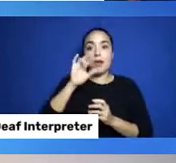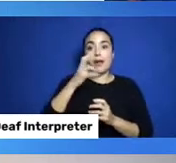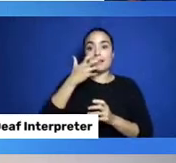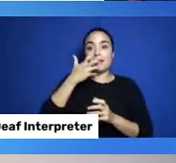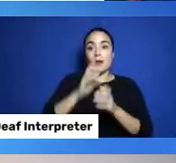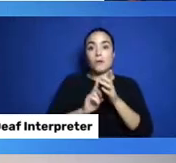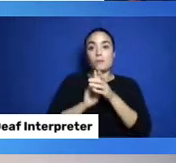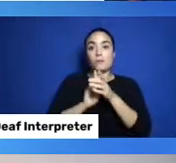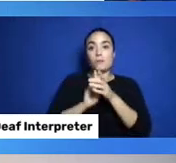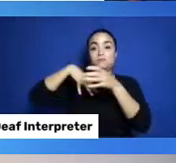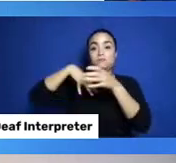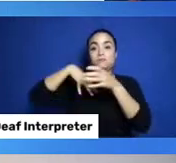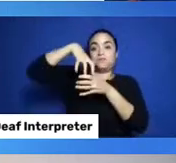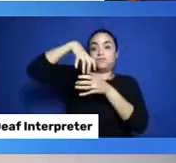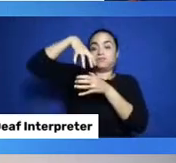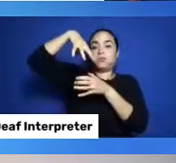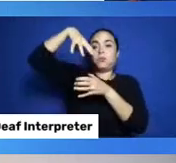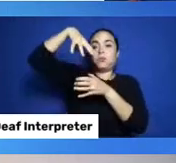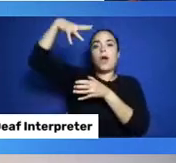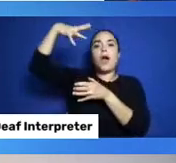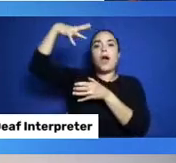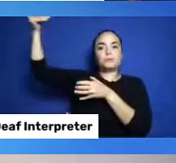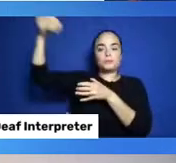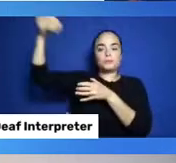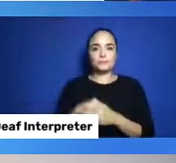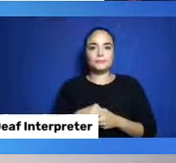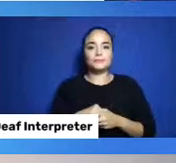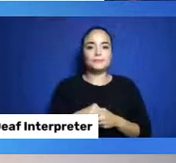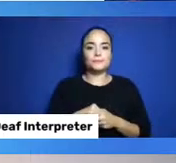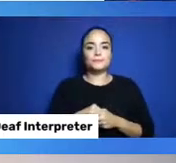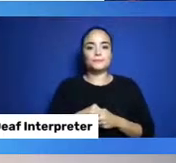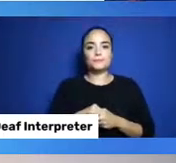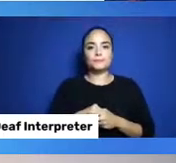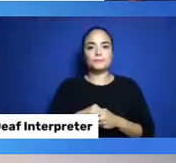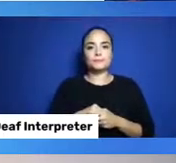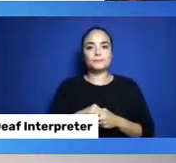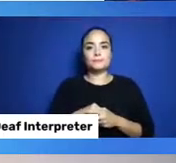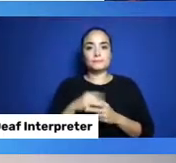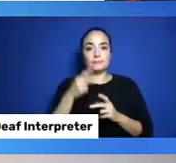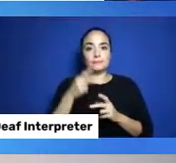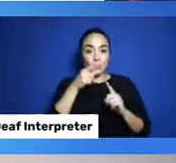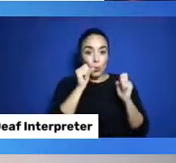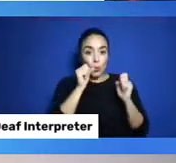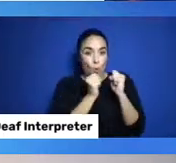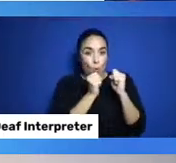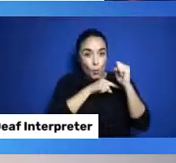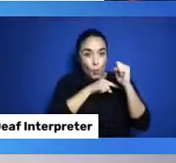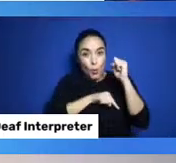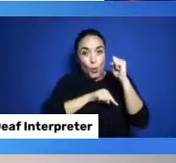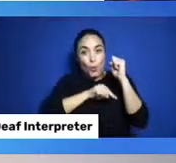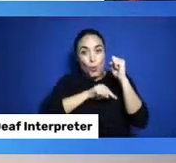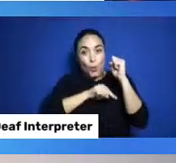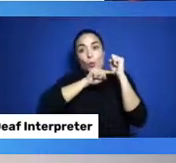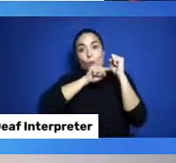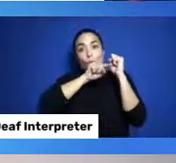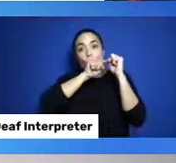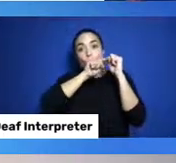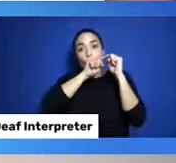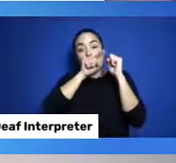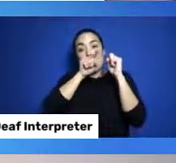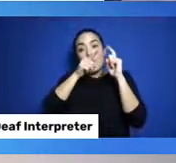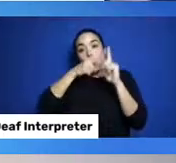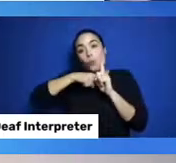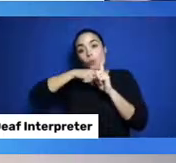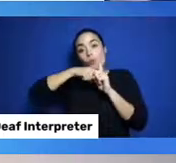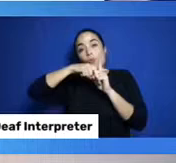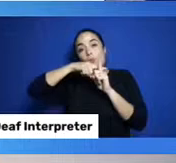it starts as cold air. It warms up. It falls back down.